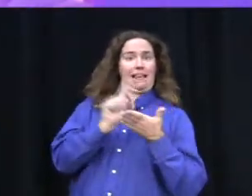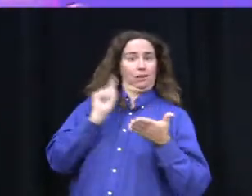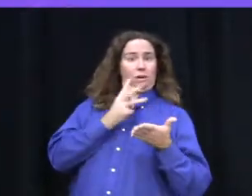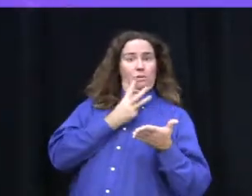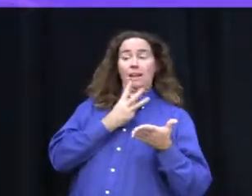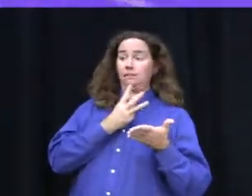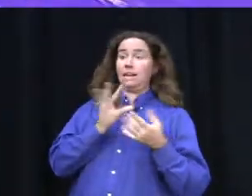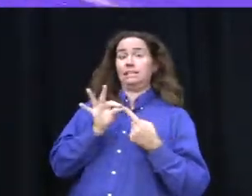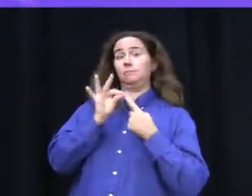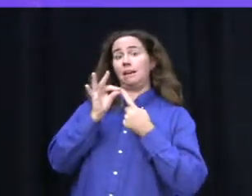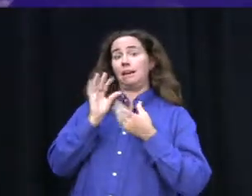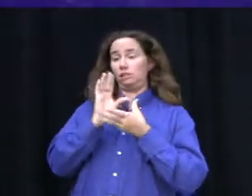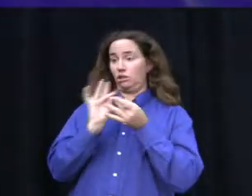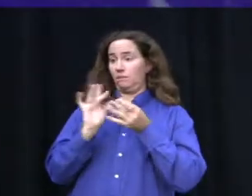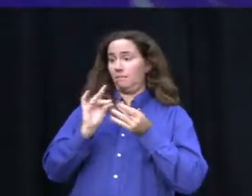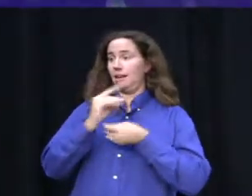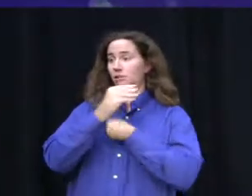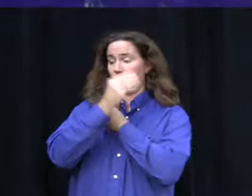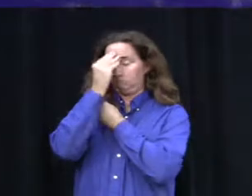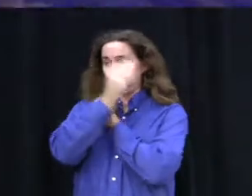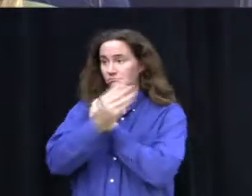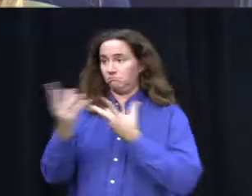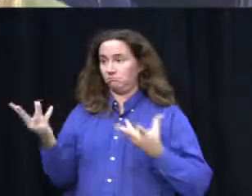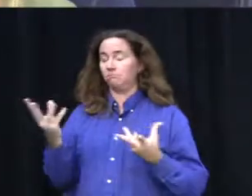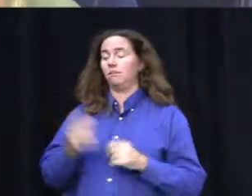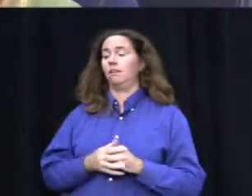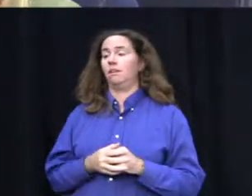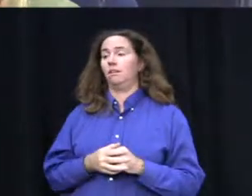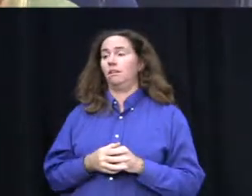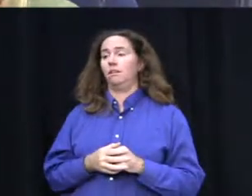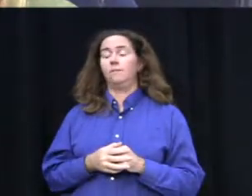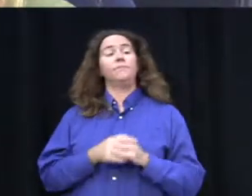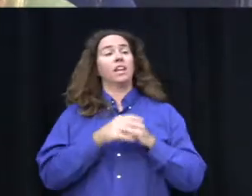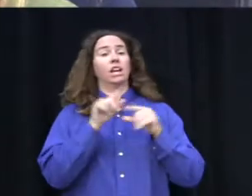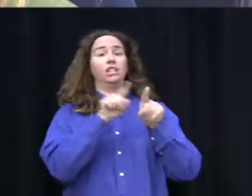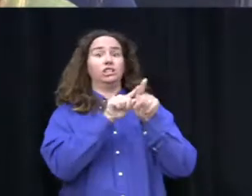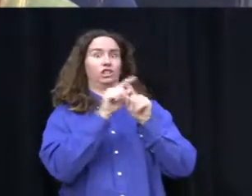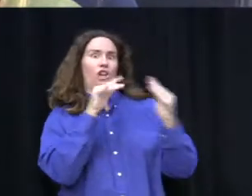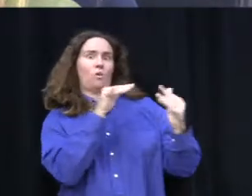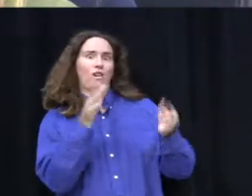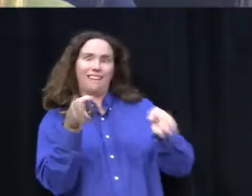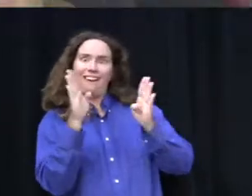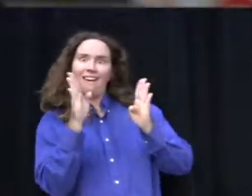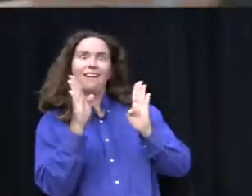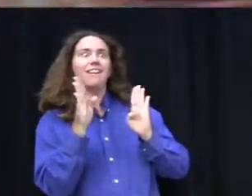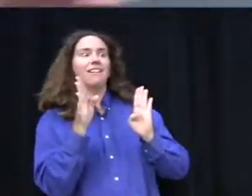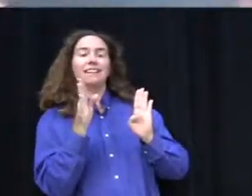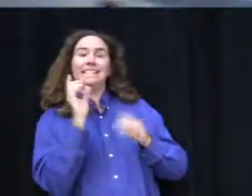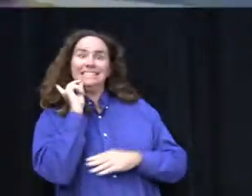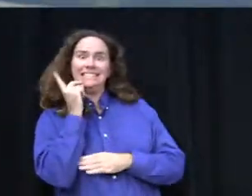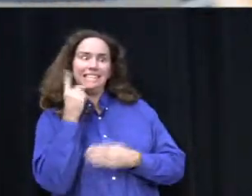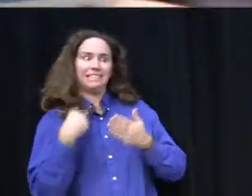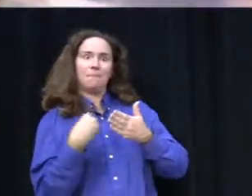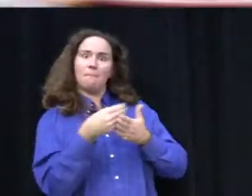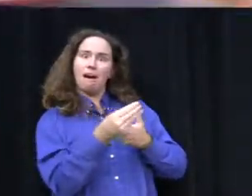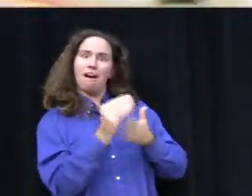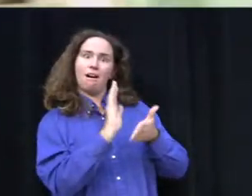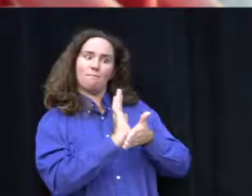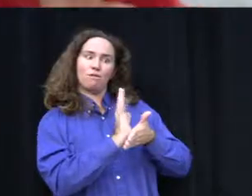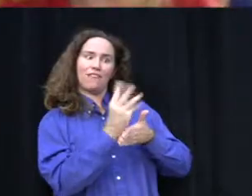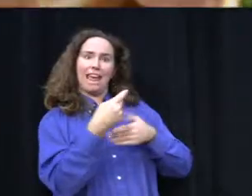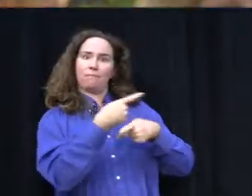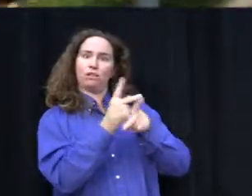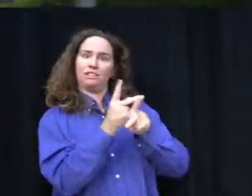with a special message to her hometown of New York. Star Wars fans, listen up. Disney has purchased movie and TV